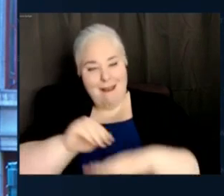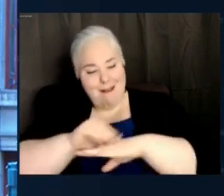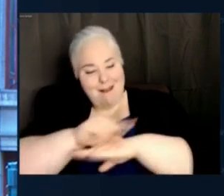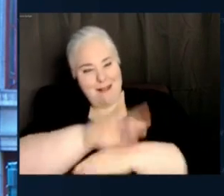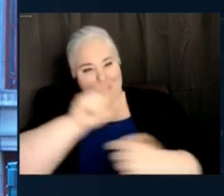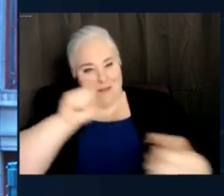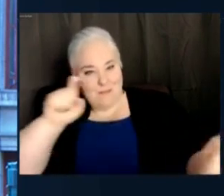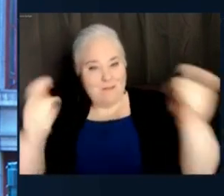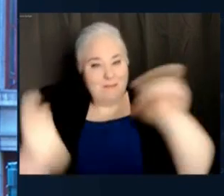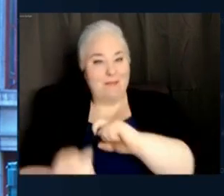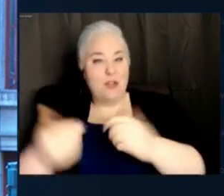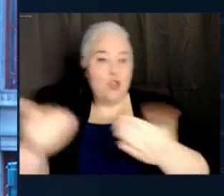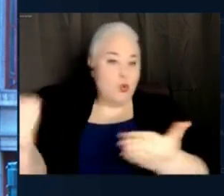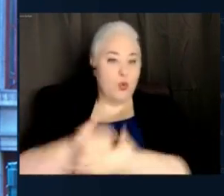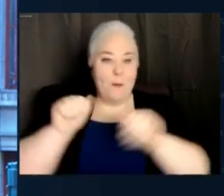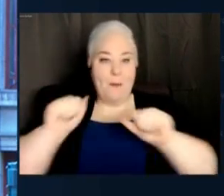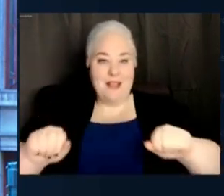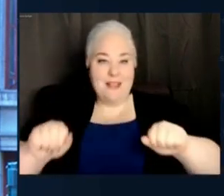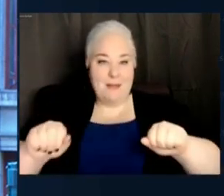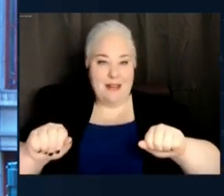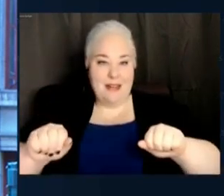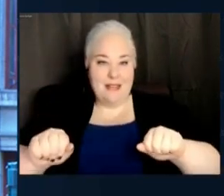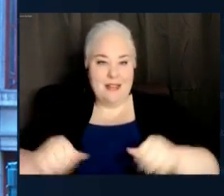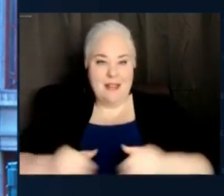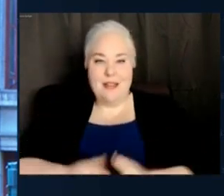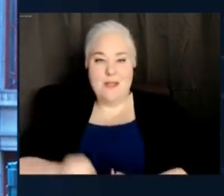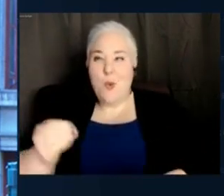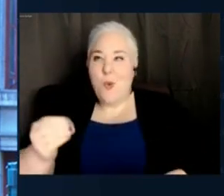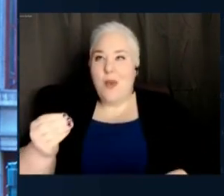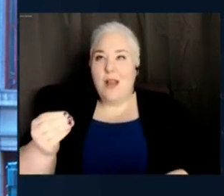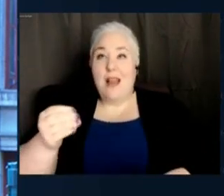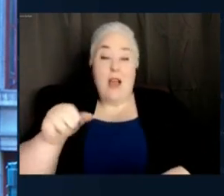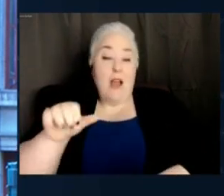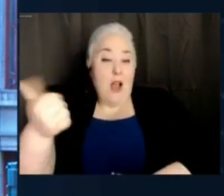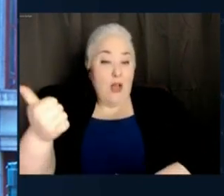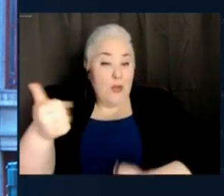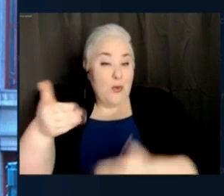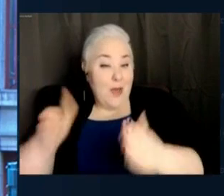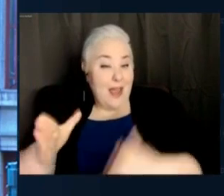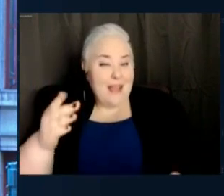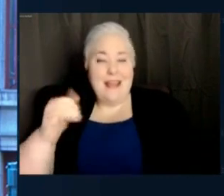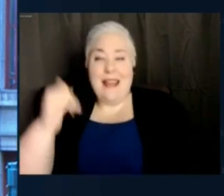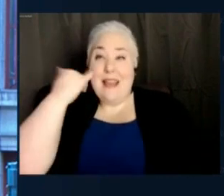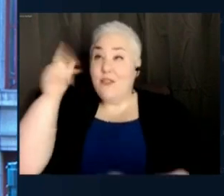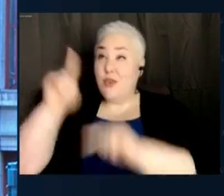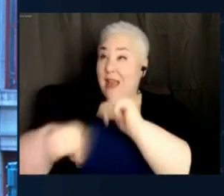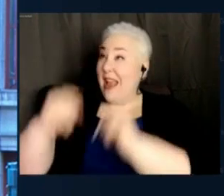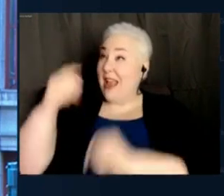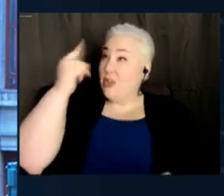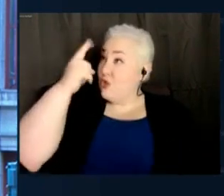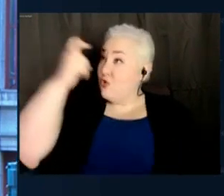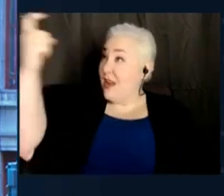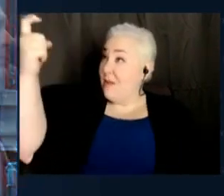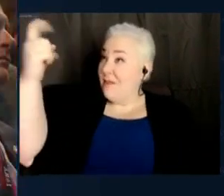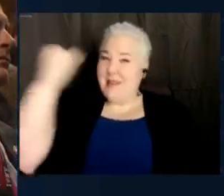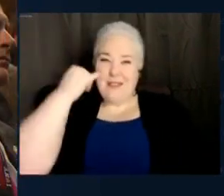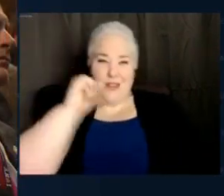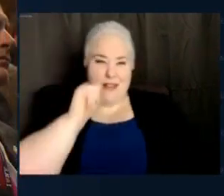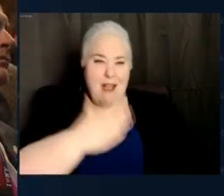Another way to put it, what good is it to dream of what's possible if you're not willing to do the work?